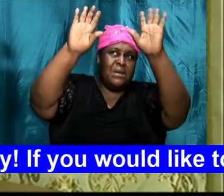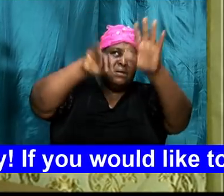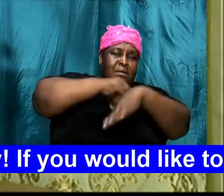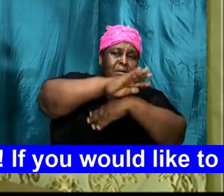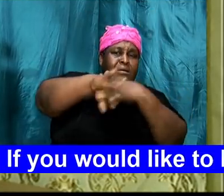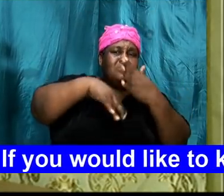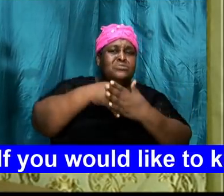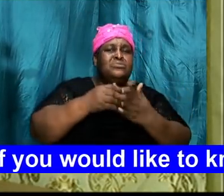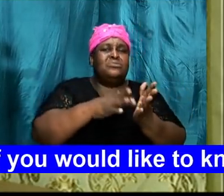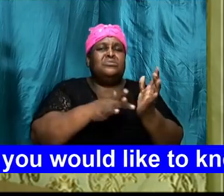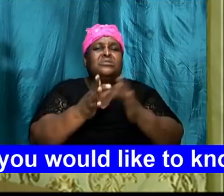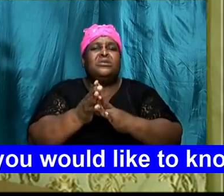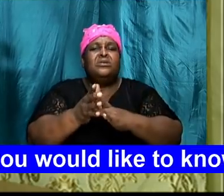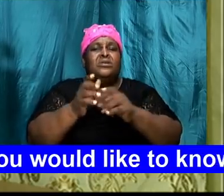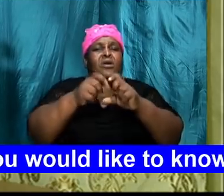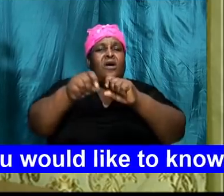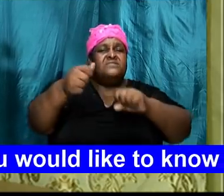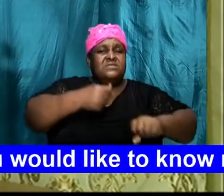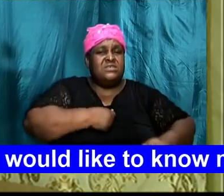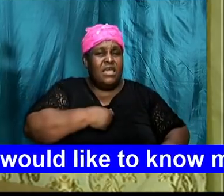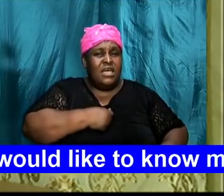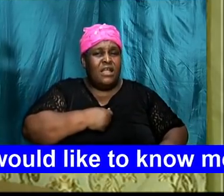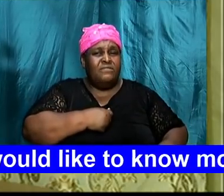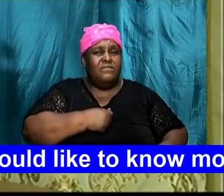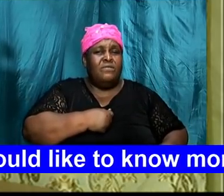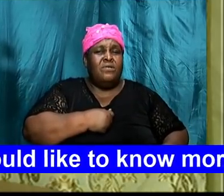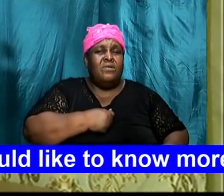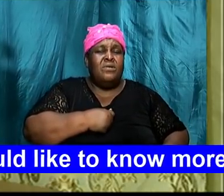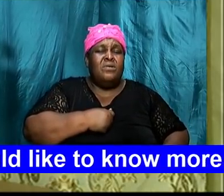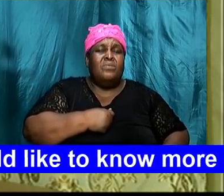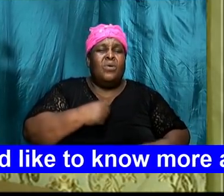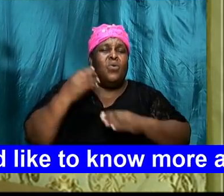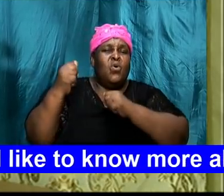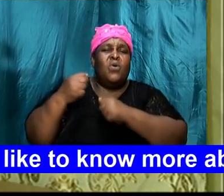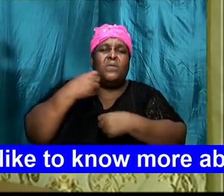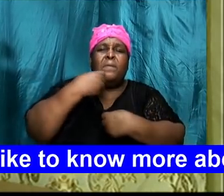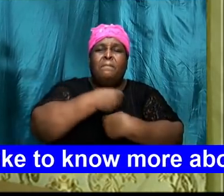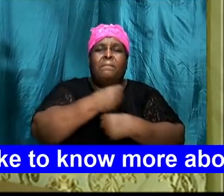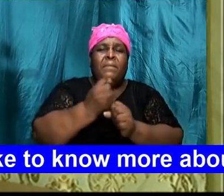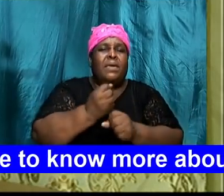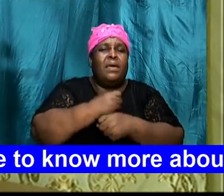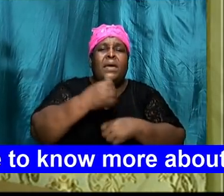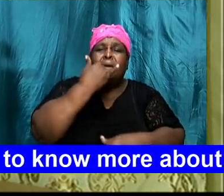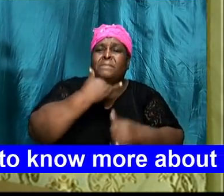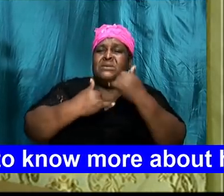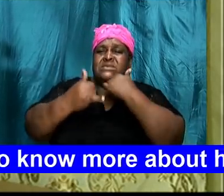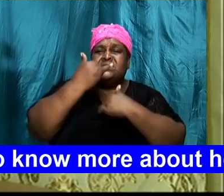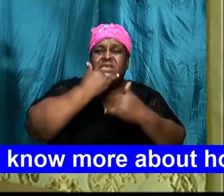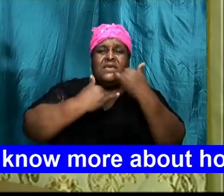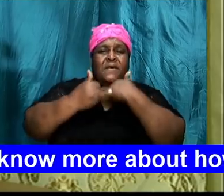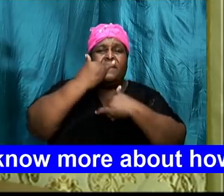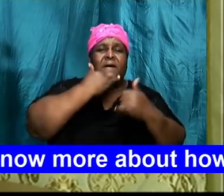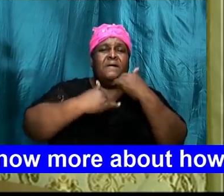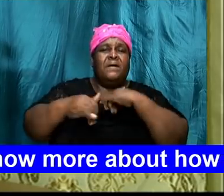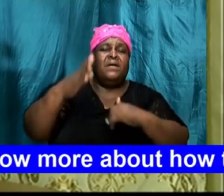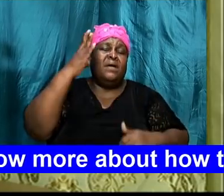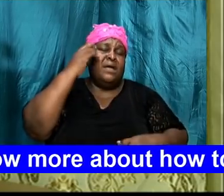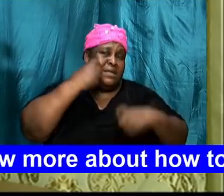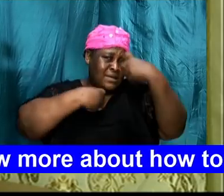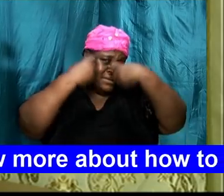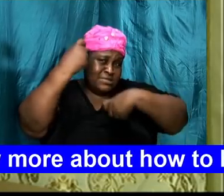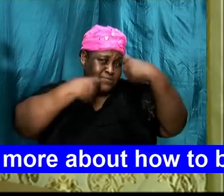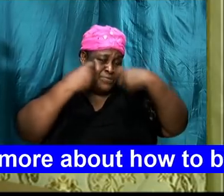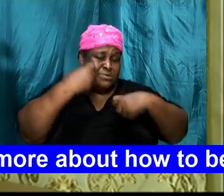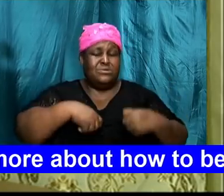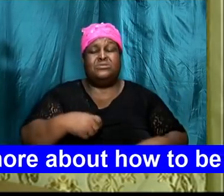of ourselves we are prone to make bad decisions of ourselves Lord Jesus when we express our own